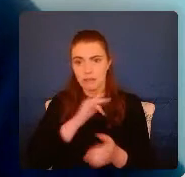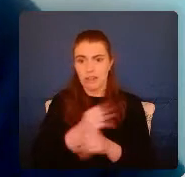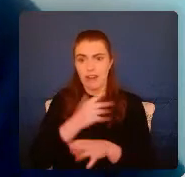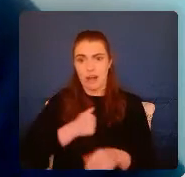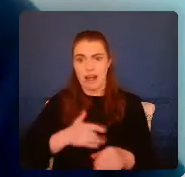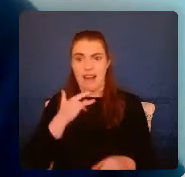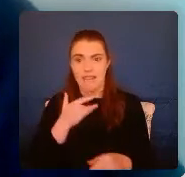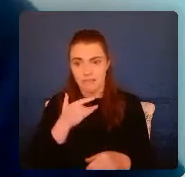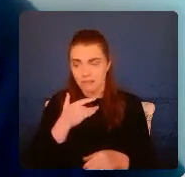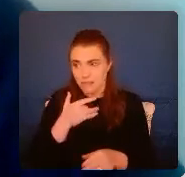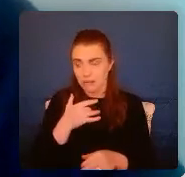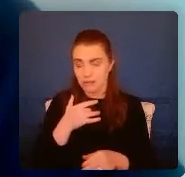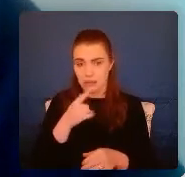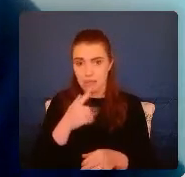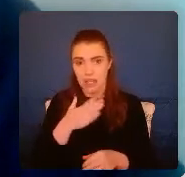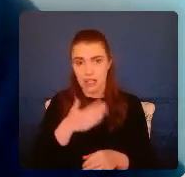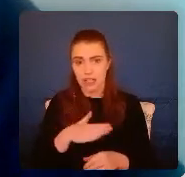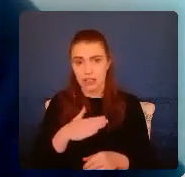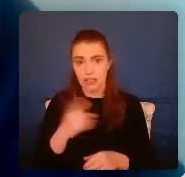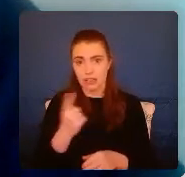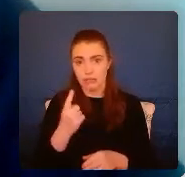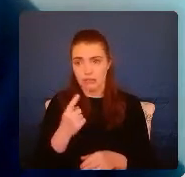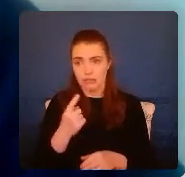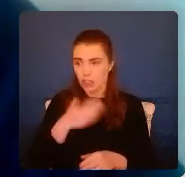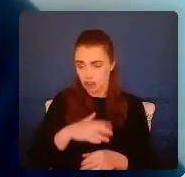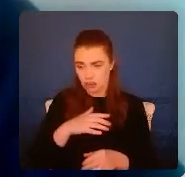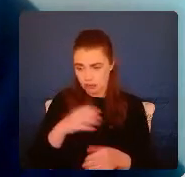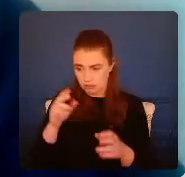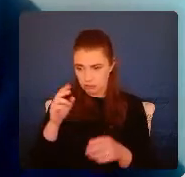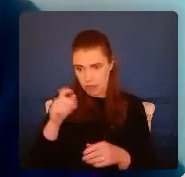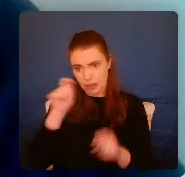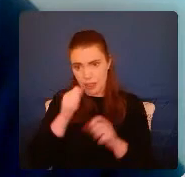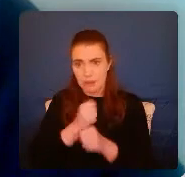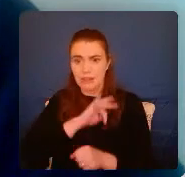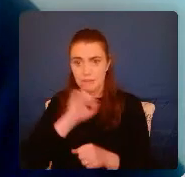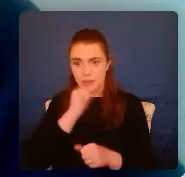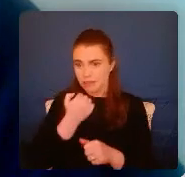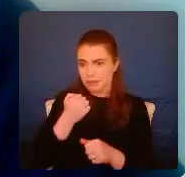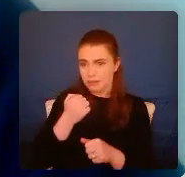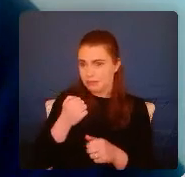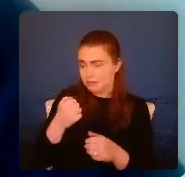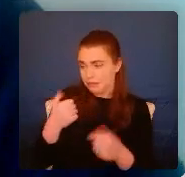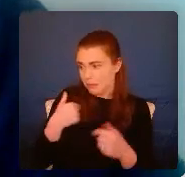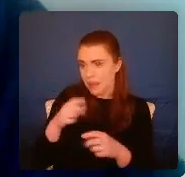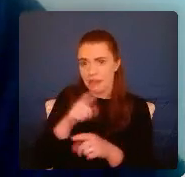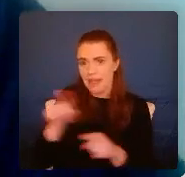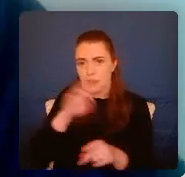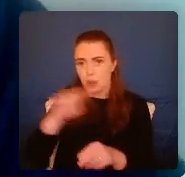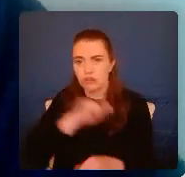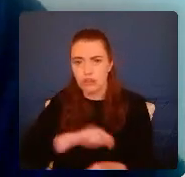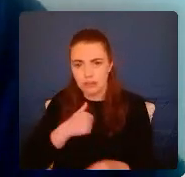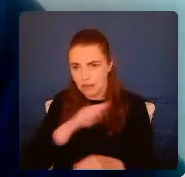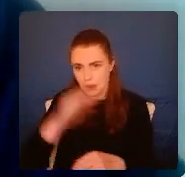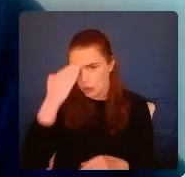I just need myself because it's the only person I can trust in this world. They don't get me. They haven't lived my life. I've had to move